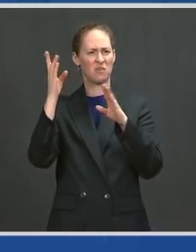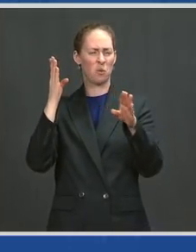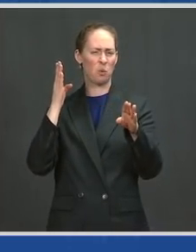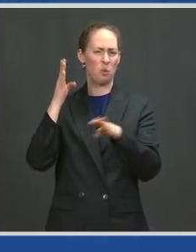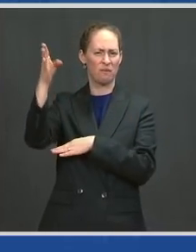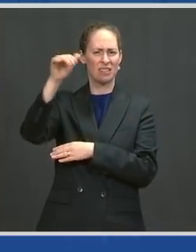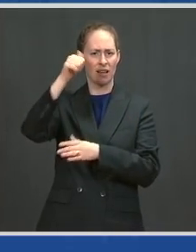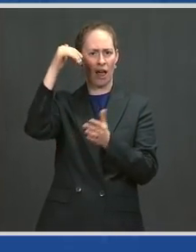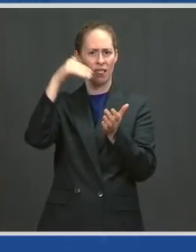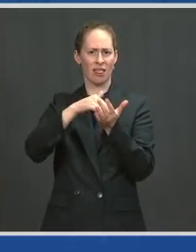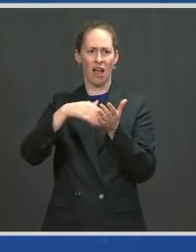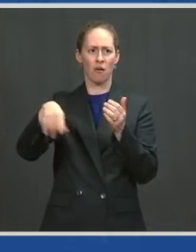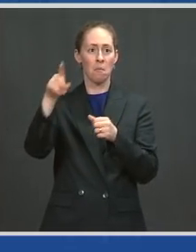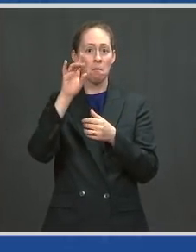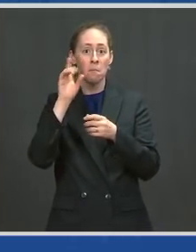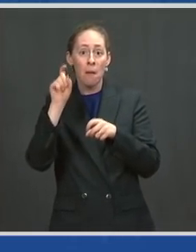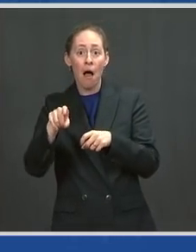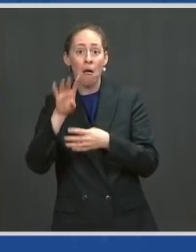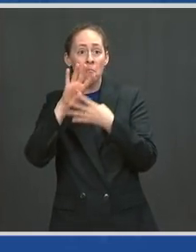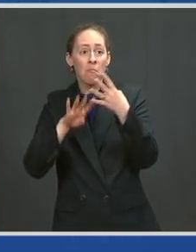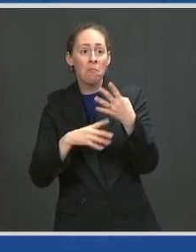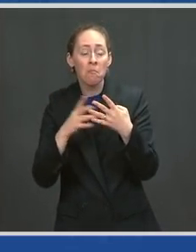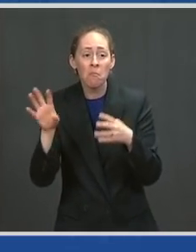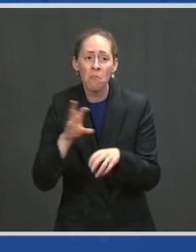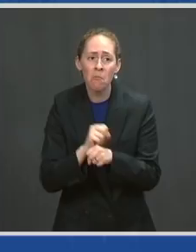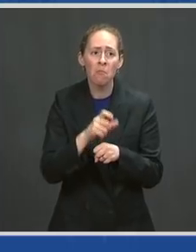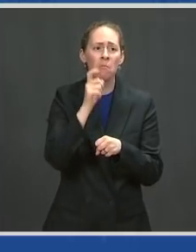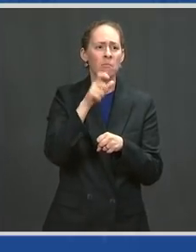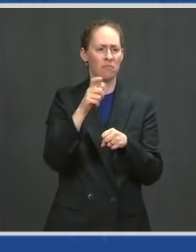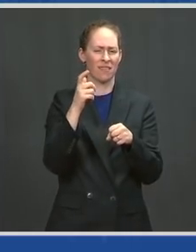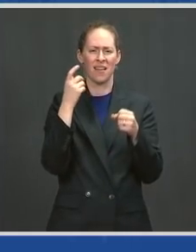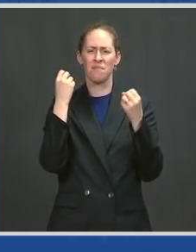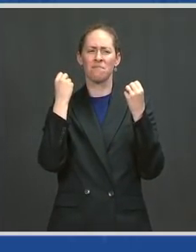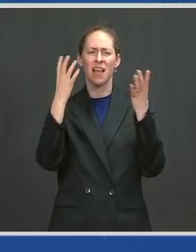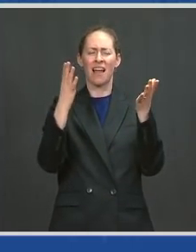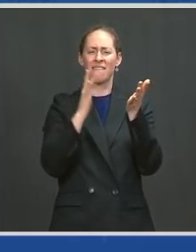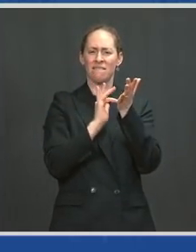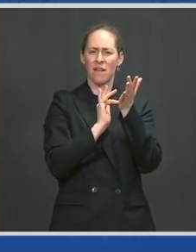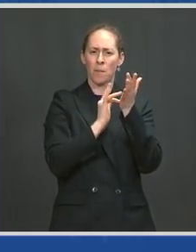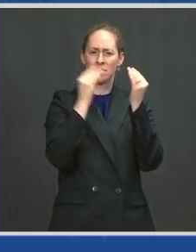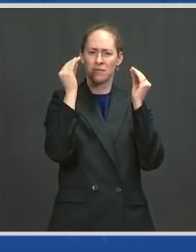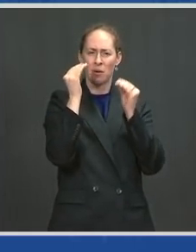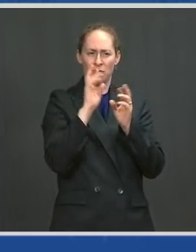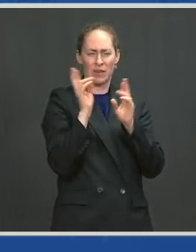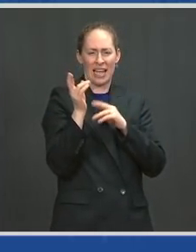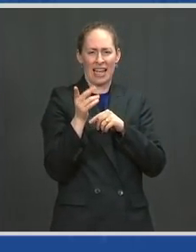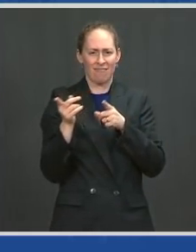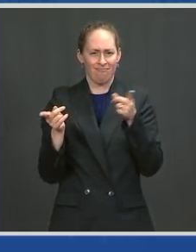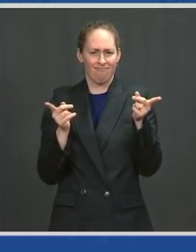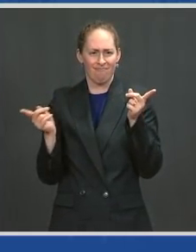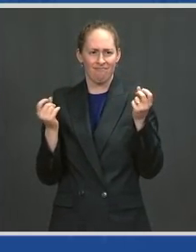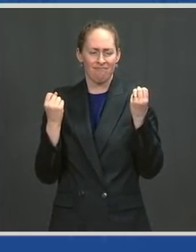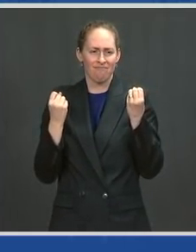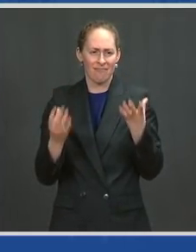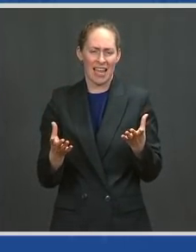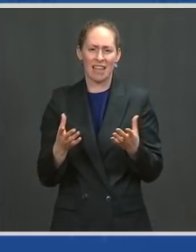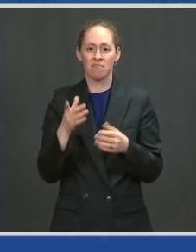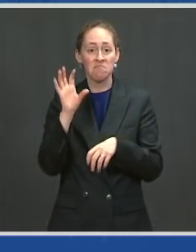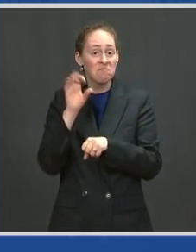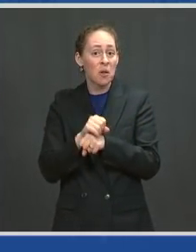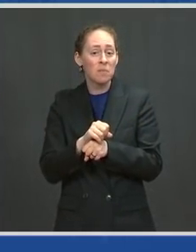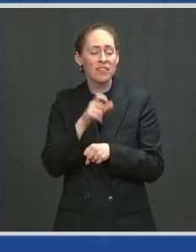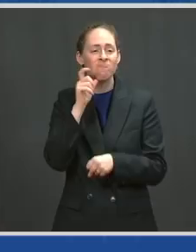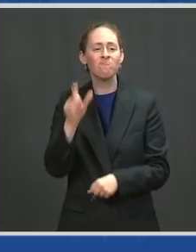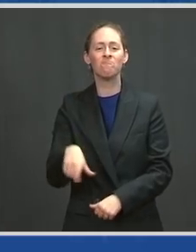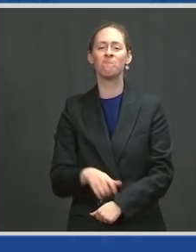1,000 pharmacies in Virginia alone. And the vast majority offer no appointment — with no appointment required.